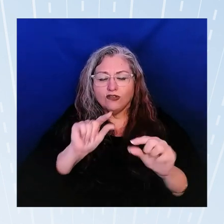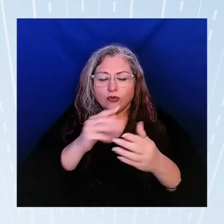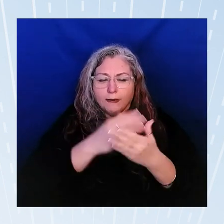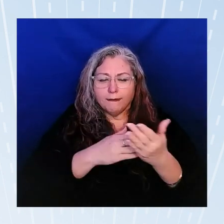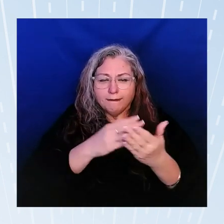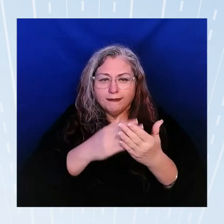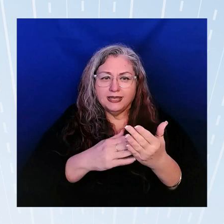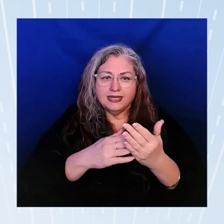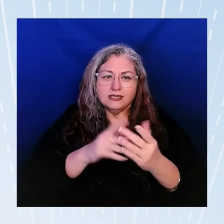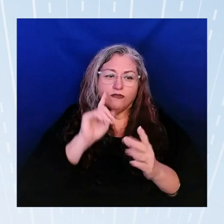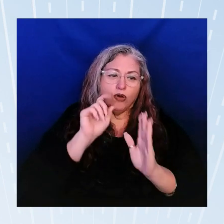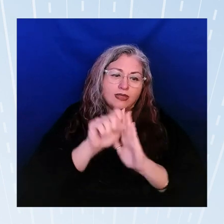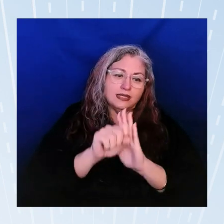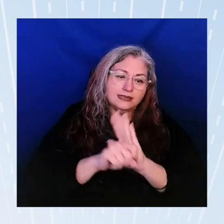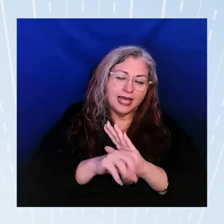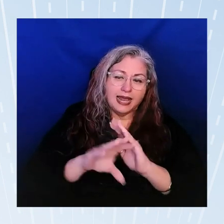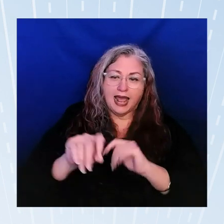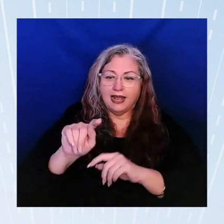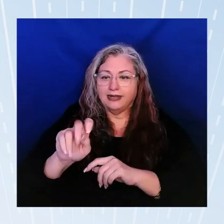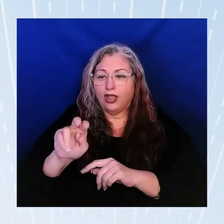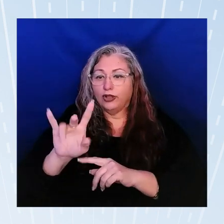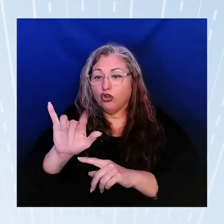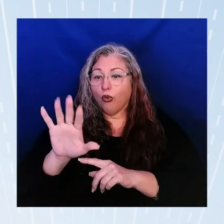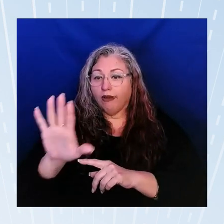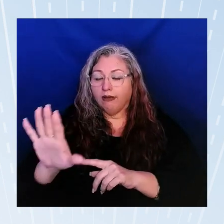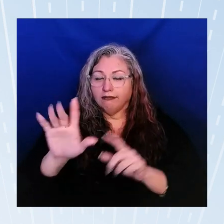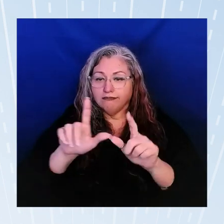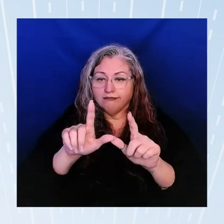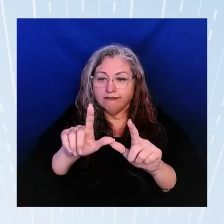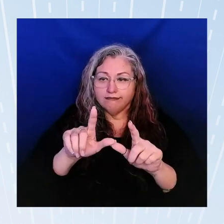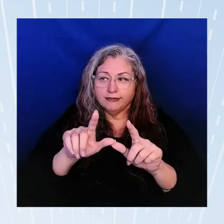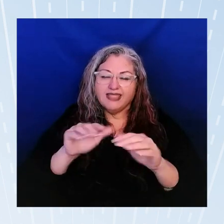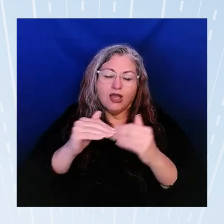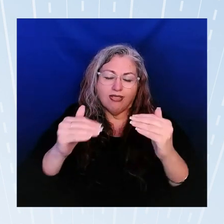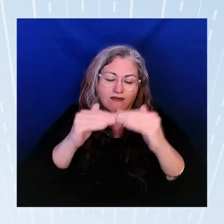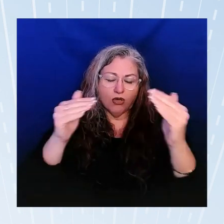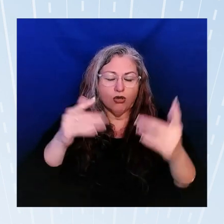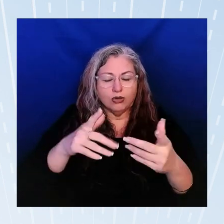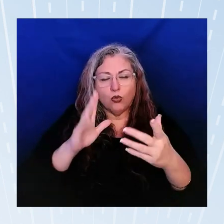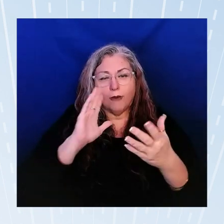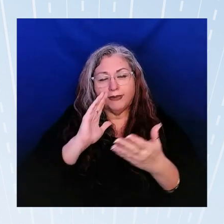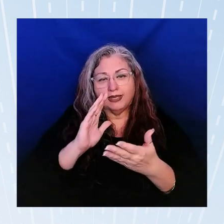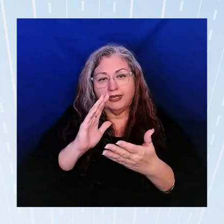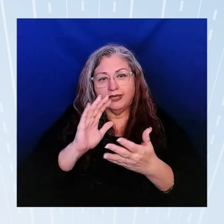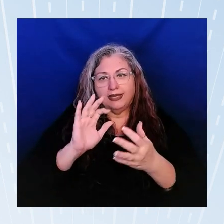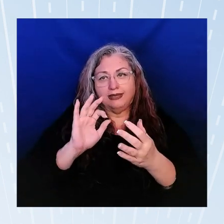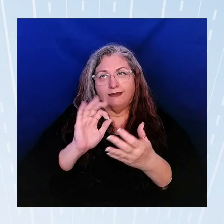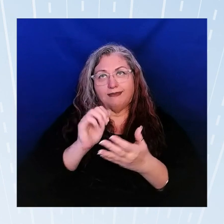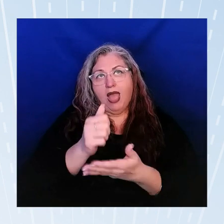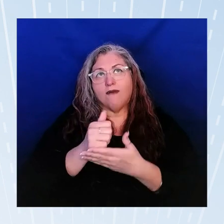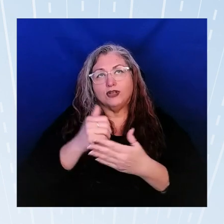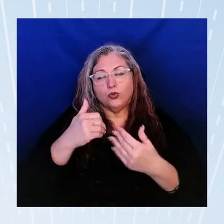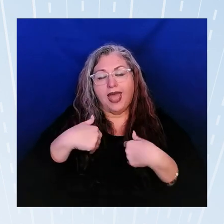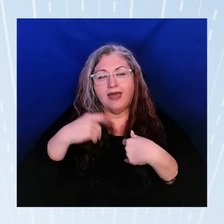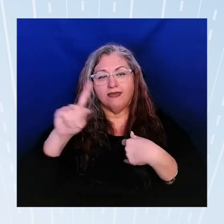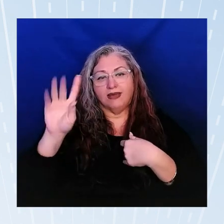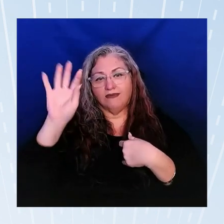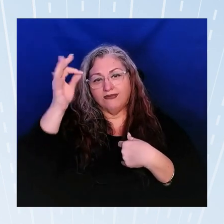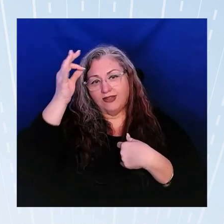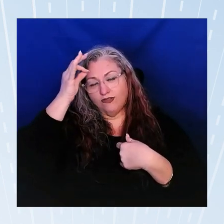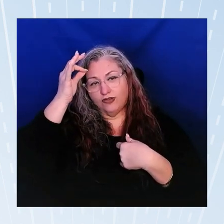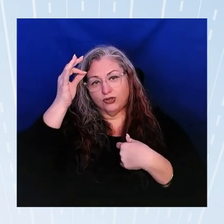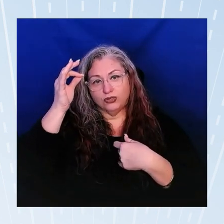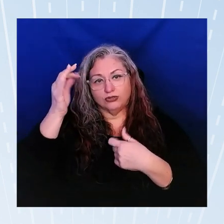state and territorial level that it would be helpful to have the federal government and